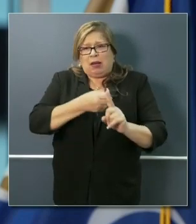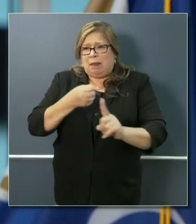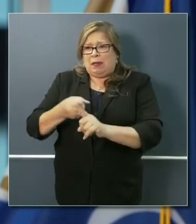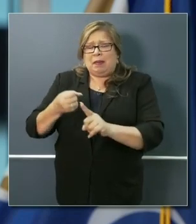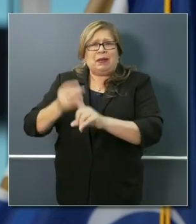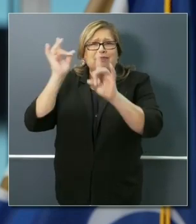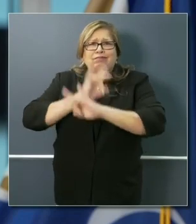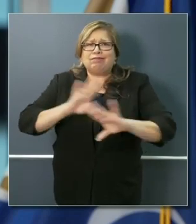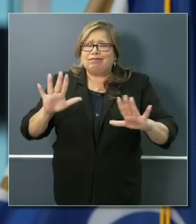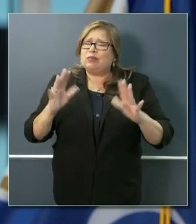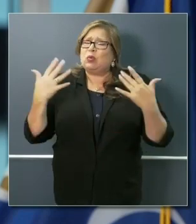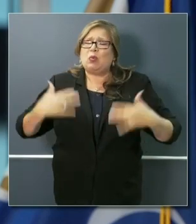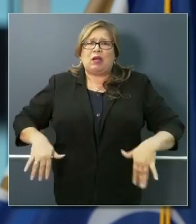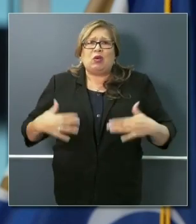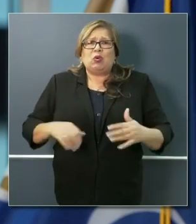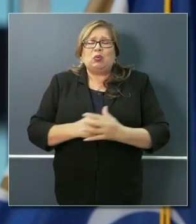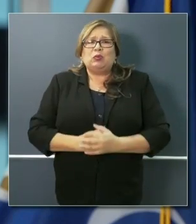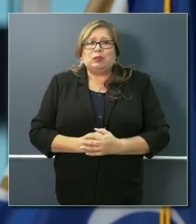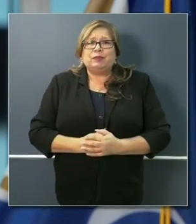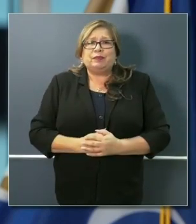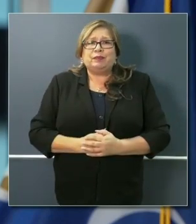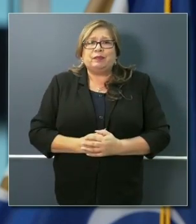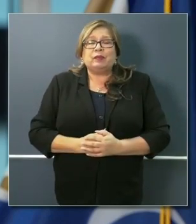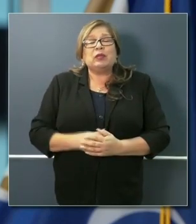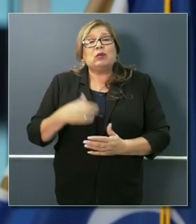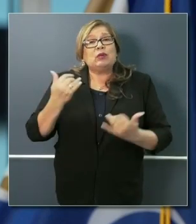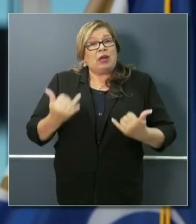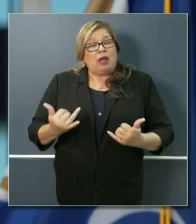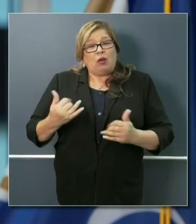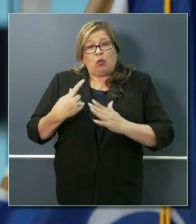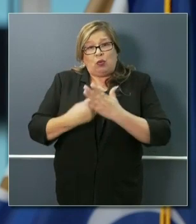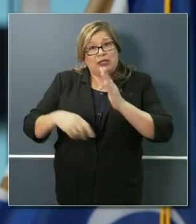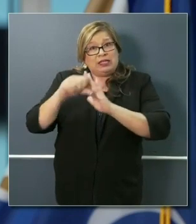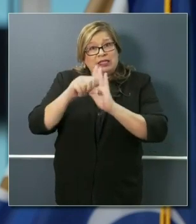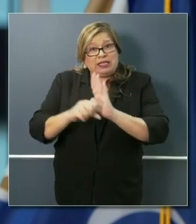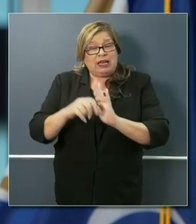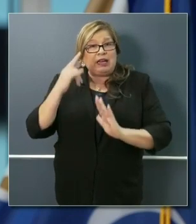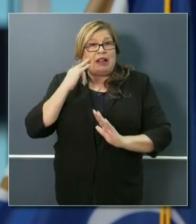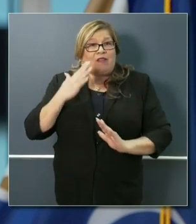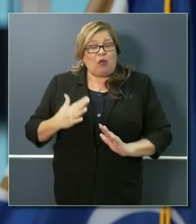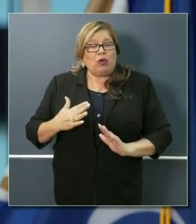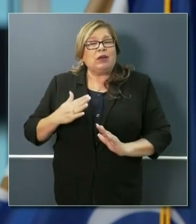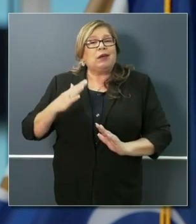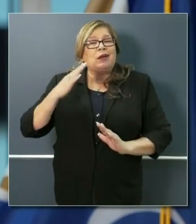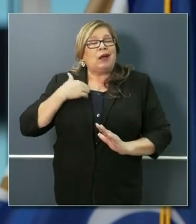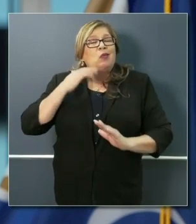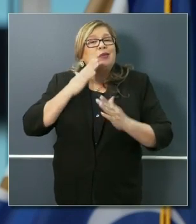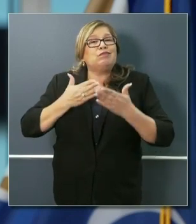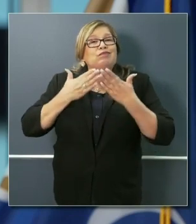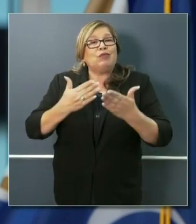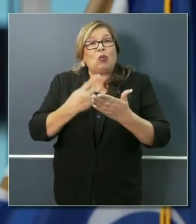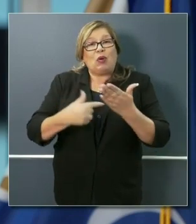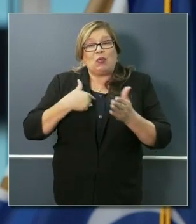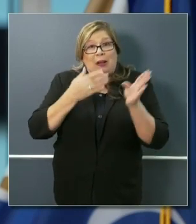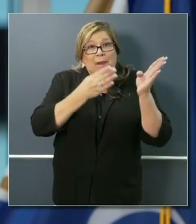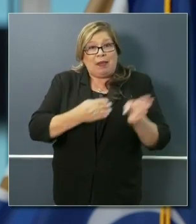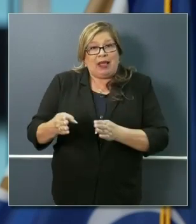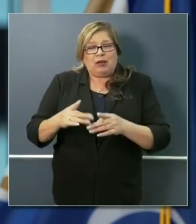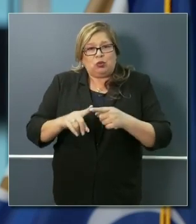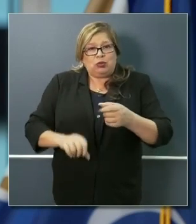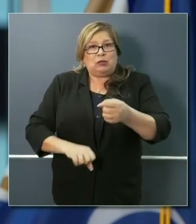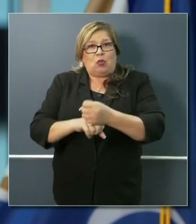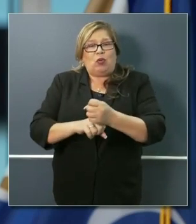specifically about what the state of California is proposing to do for small businesses, and I also want to highlight